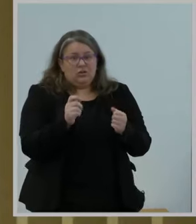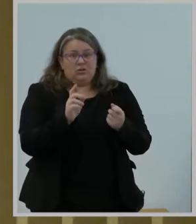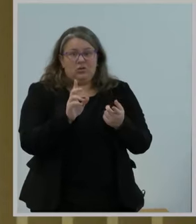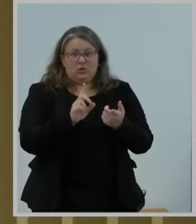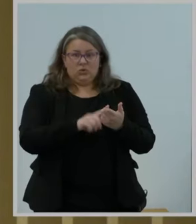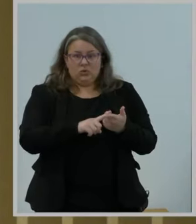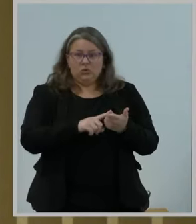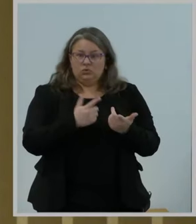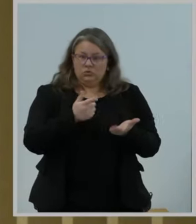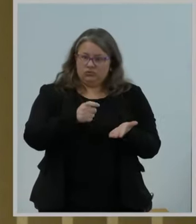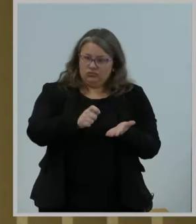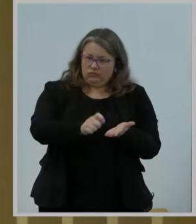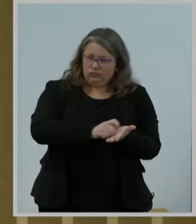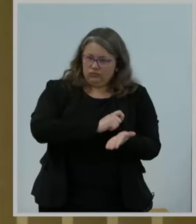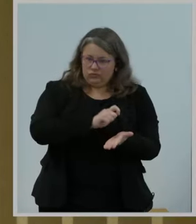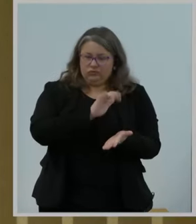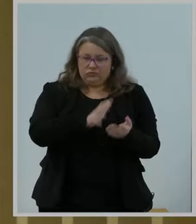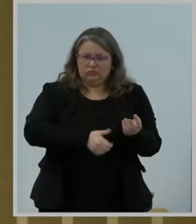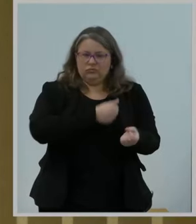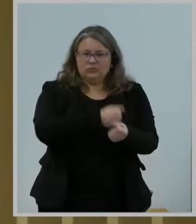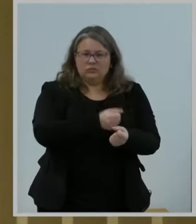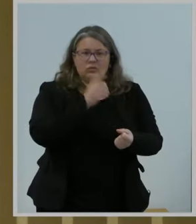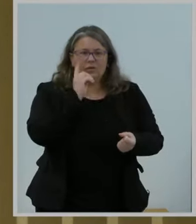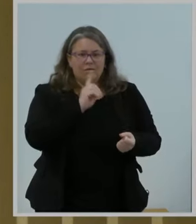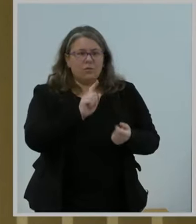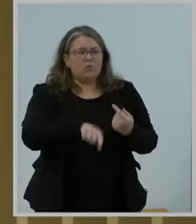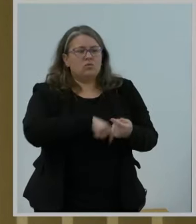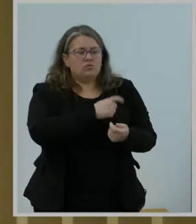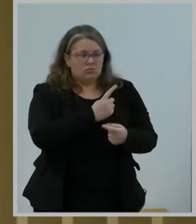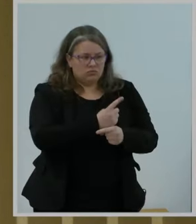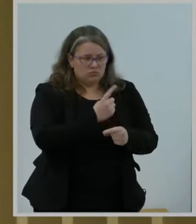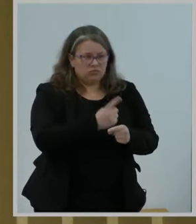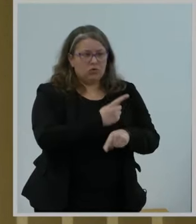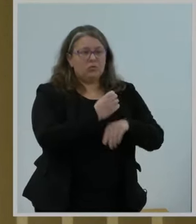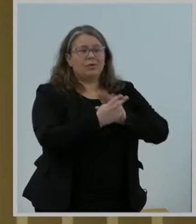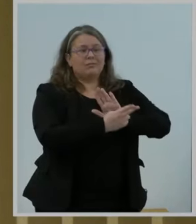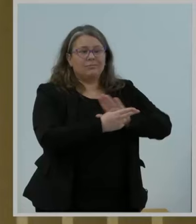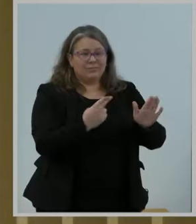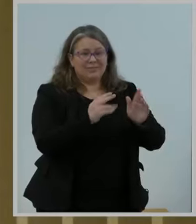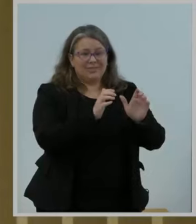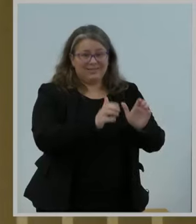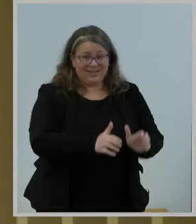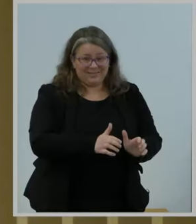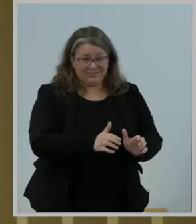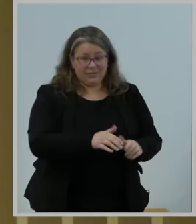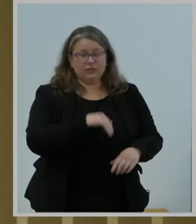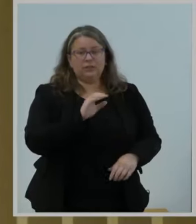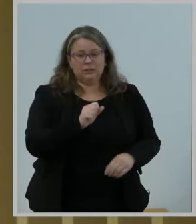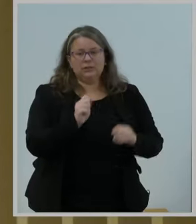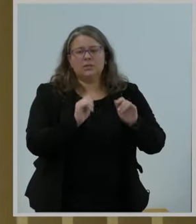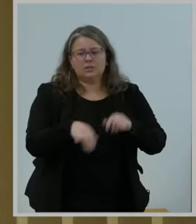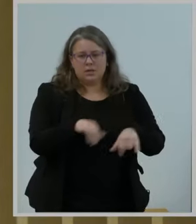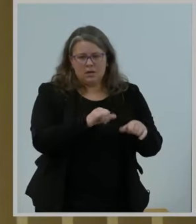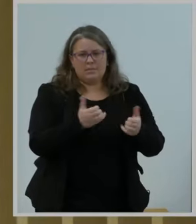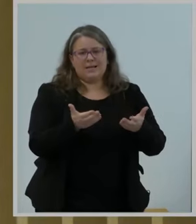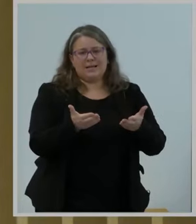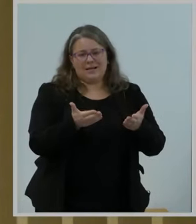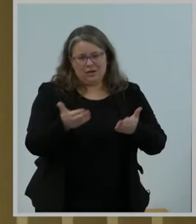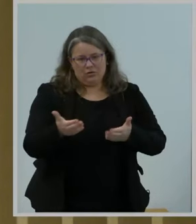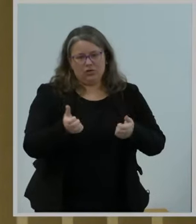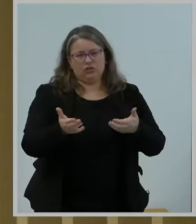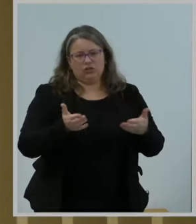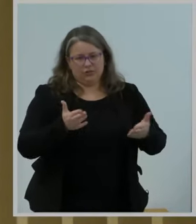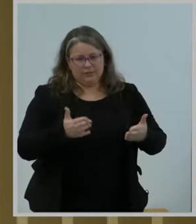that it very obviously is a common carrier service. Three Supreme Court justices explicitly